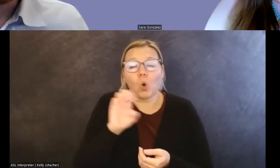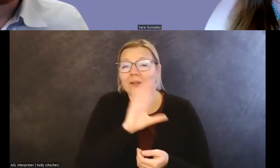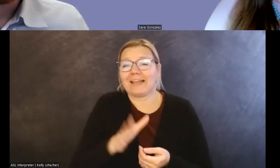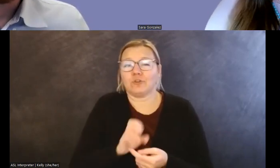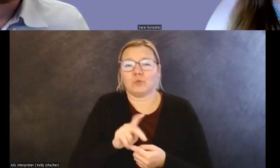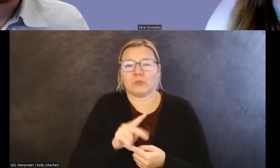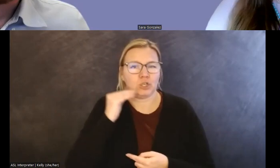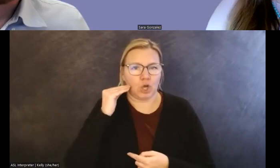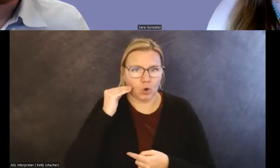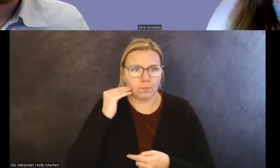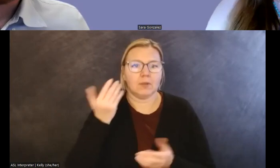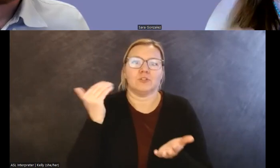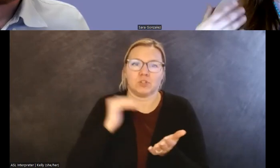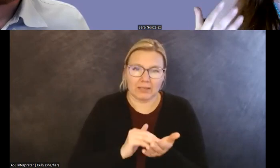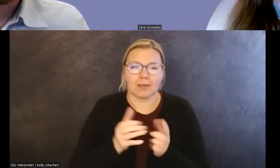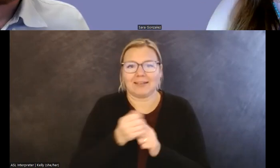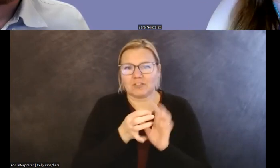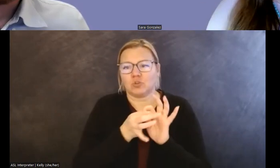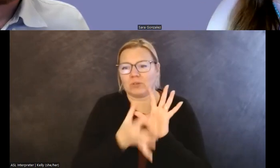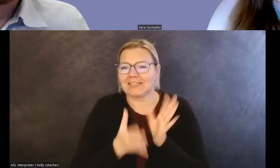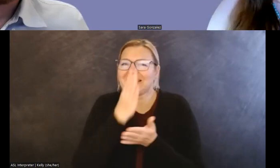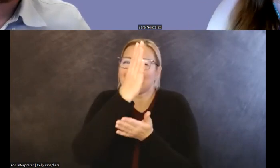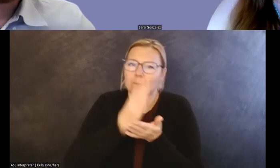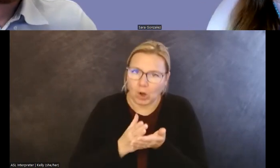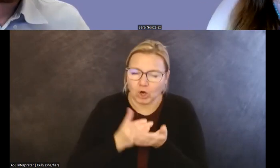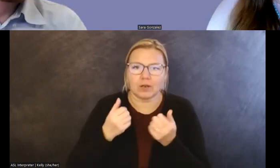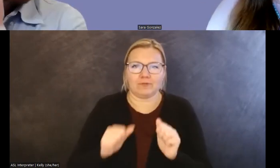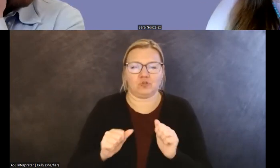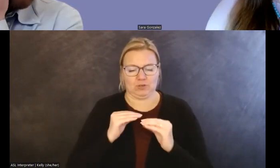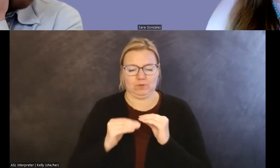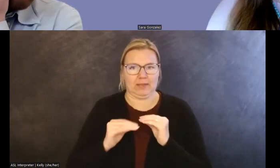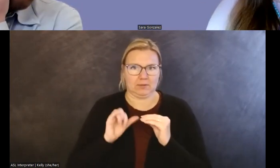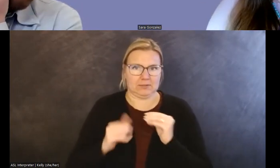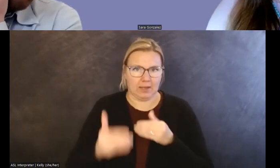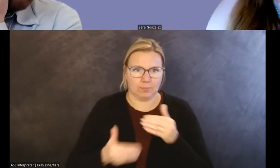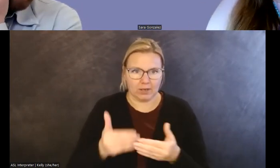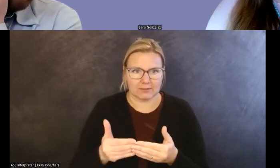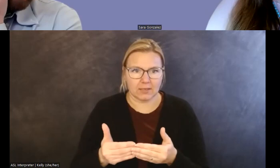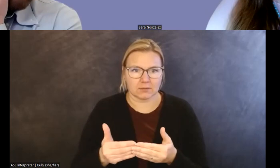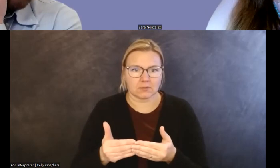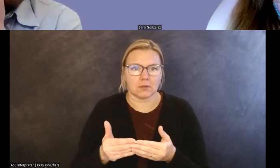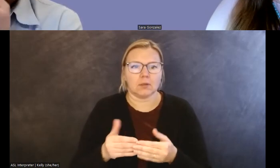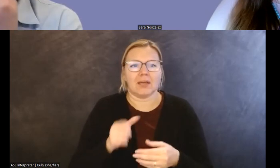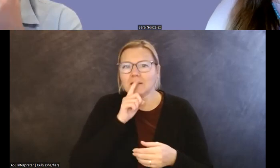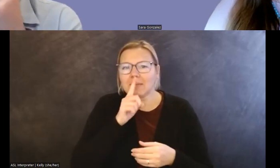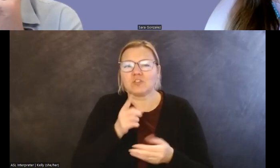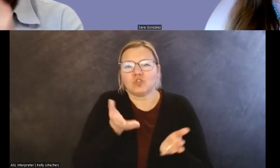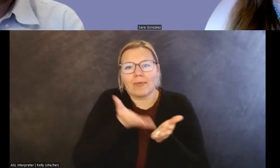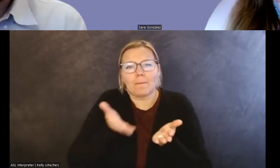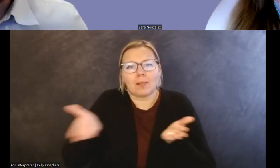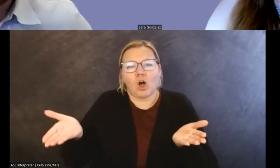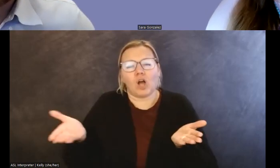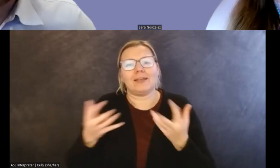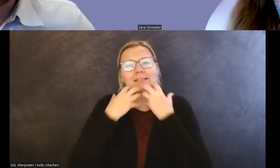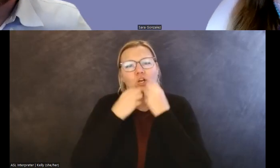certainly catch and release is a part of trying to make amends for that process and to ensure that the longings are cared for in